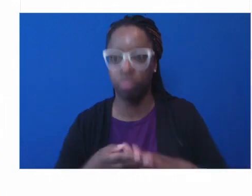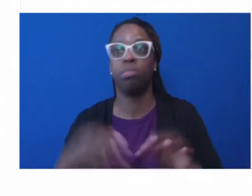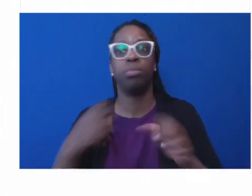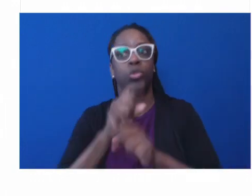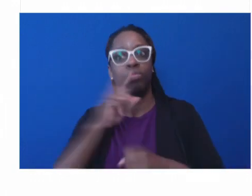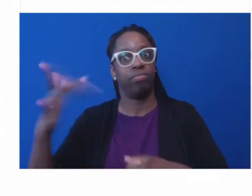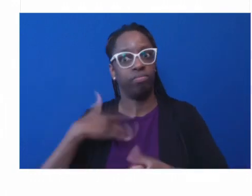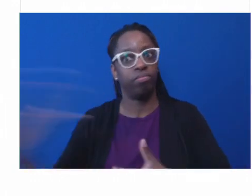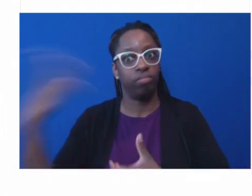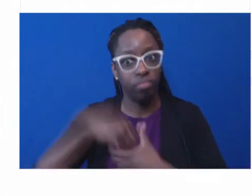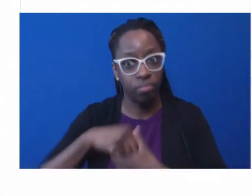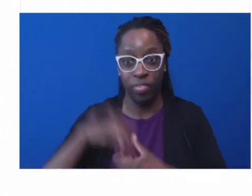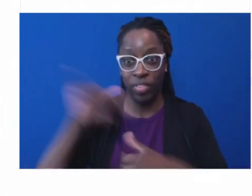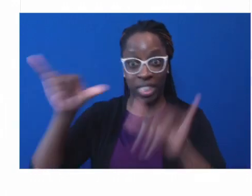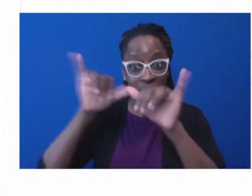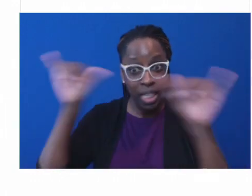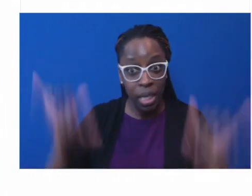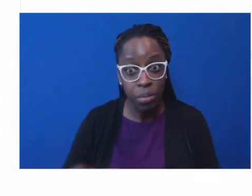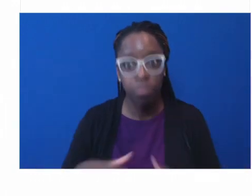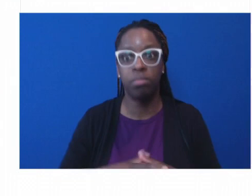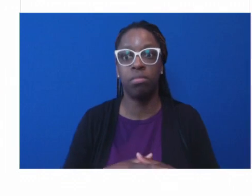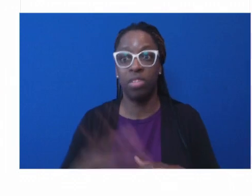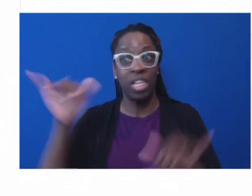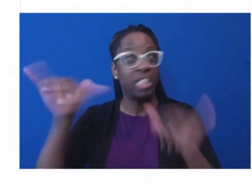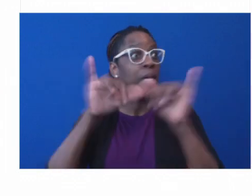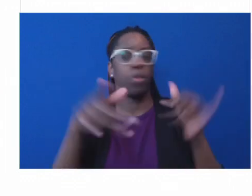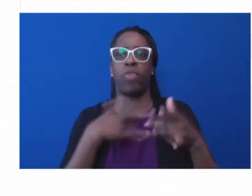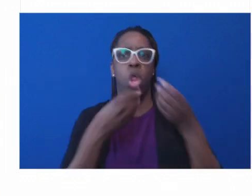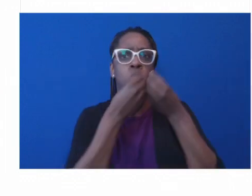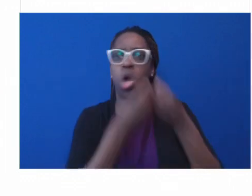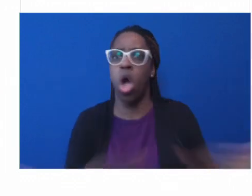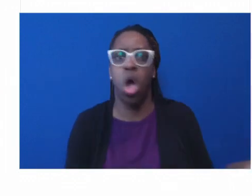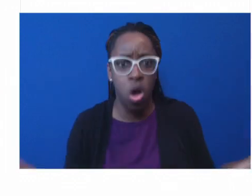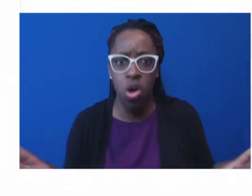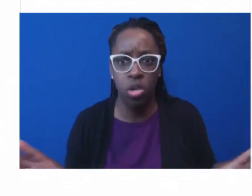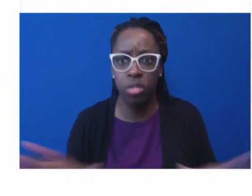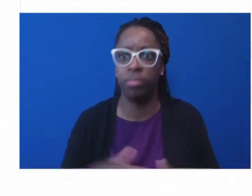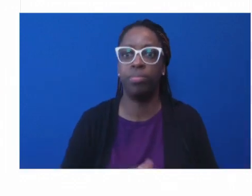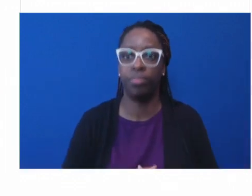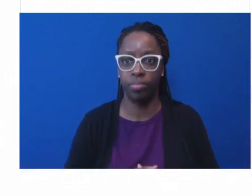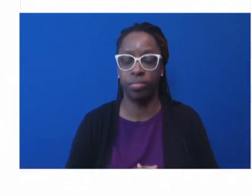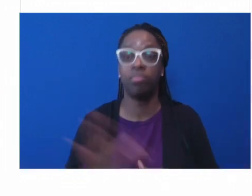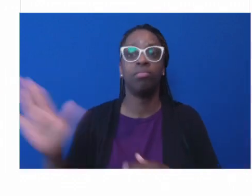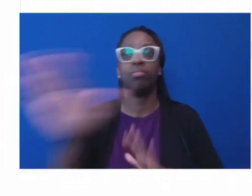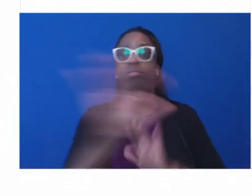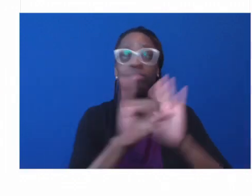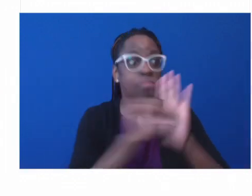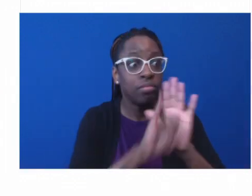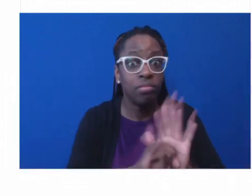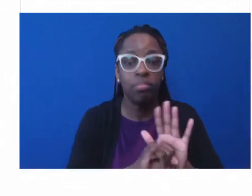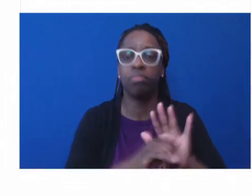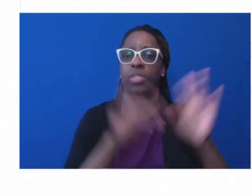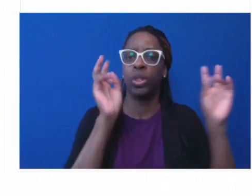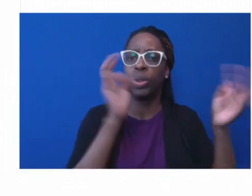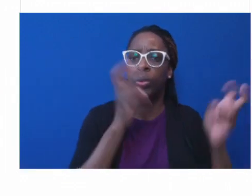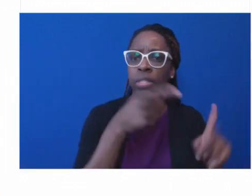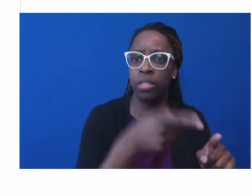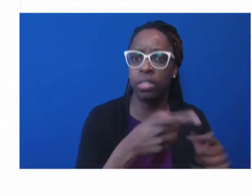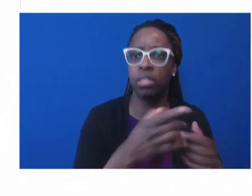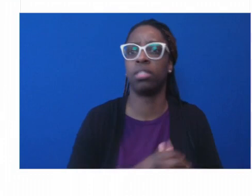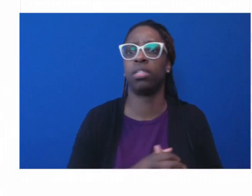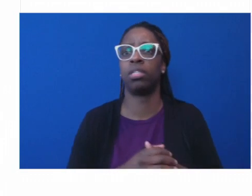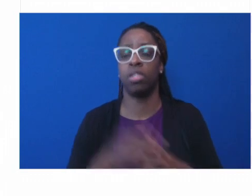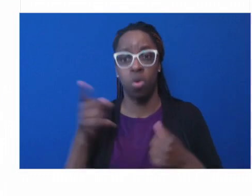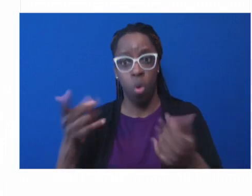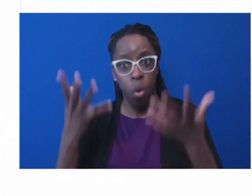be out in that community, identifying the issues that you want to address, bringing them back to leadership and working